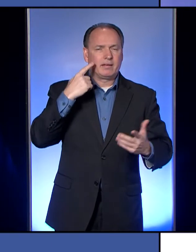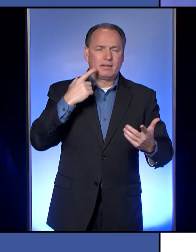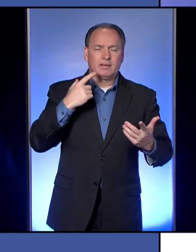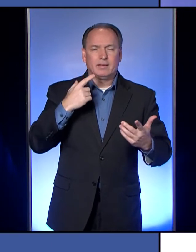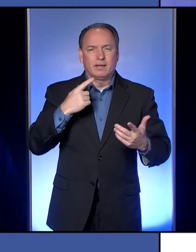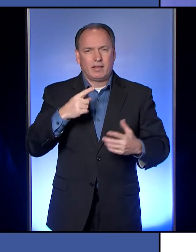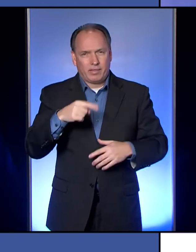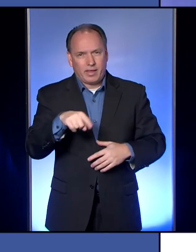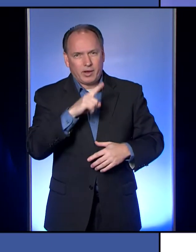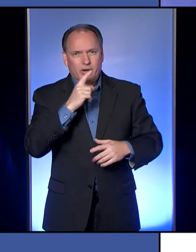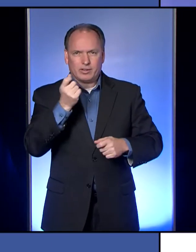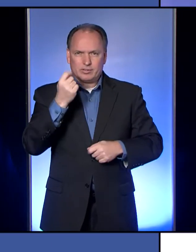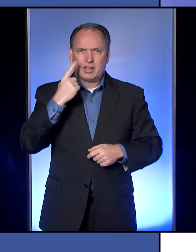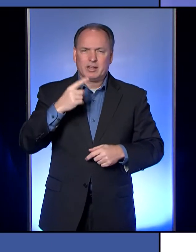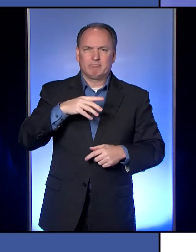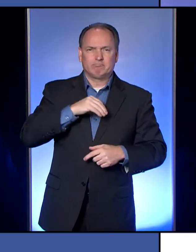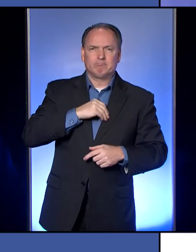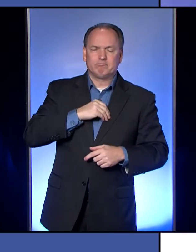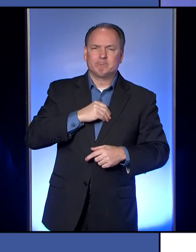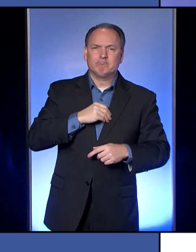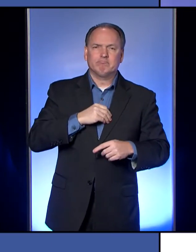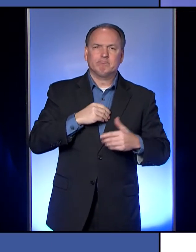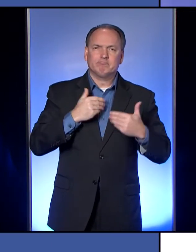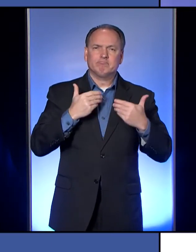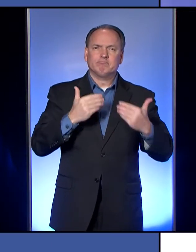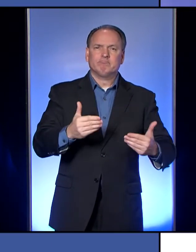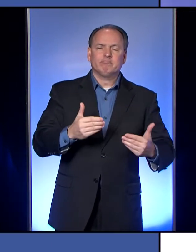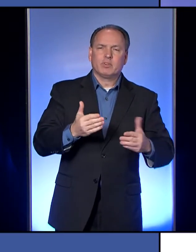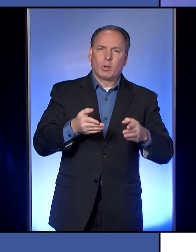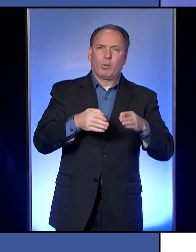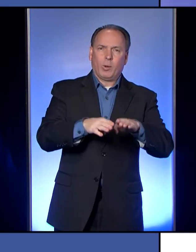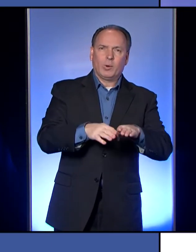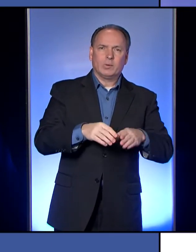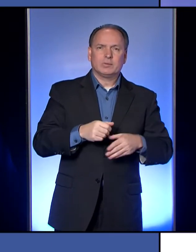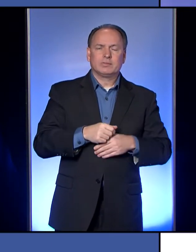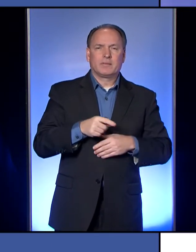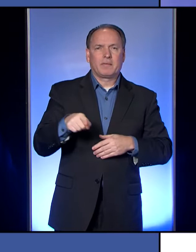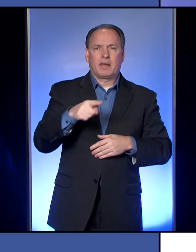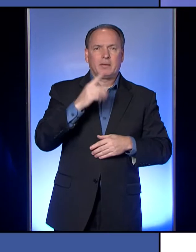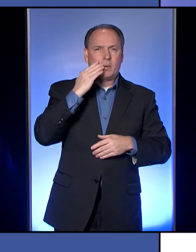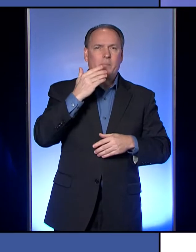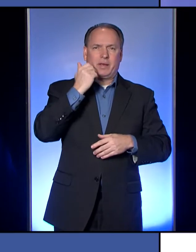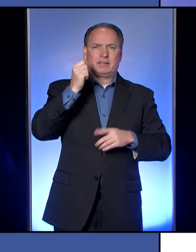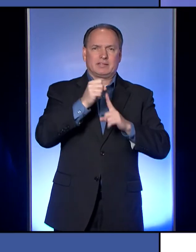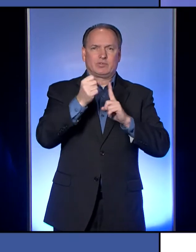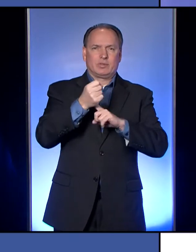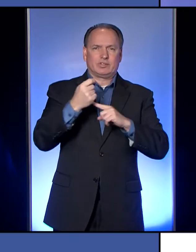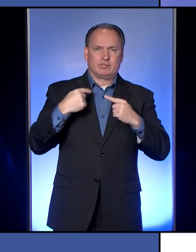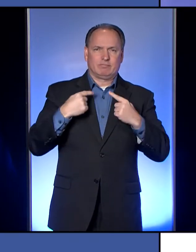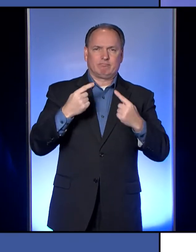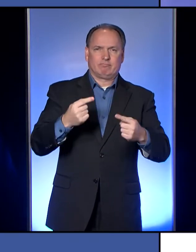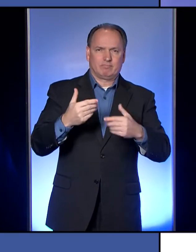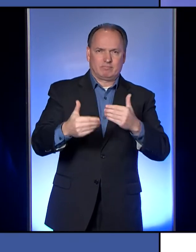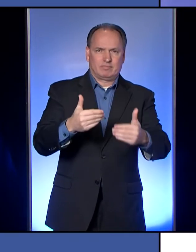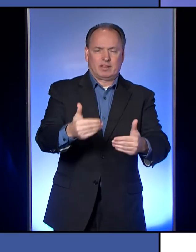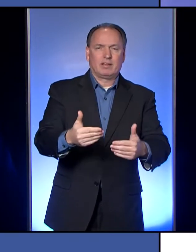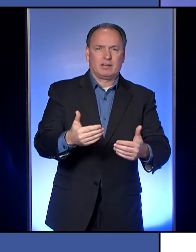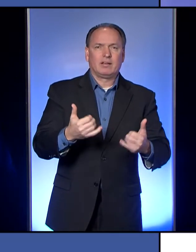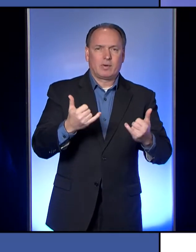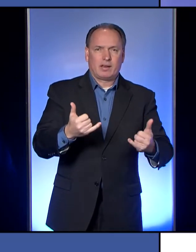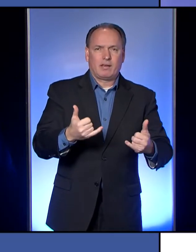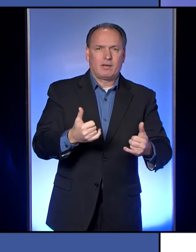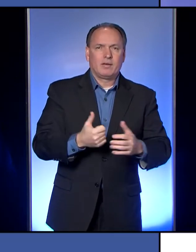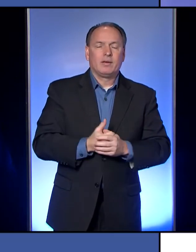they are understanding of this and they know that this is the best thing to do going forward at this particular